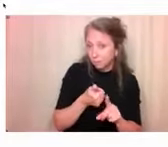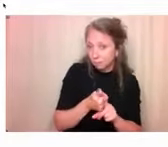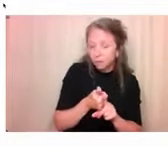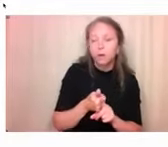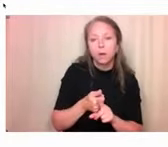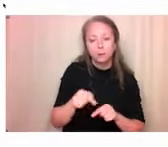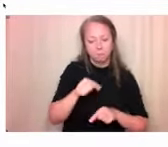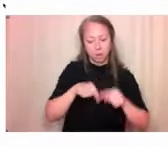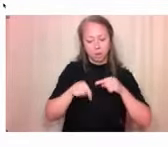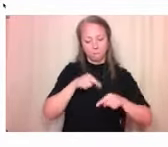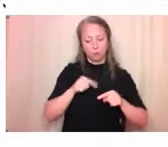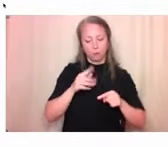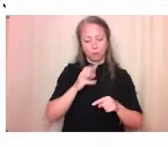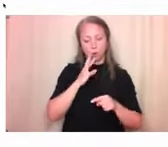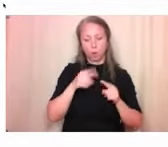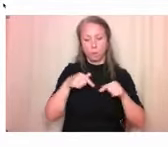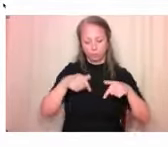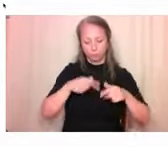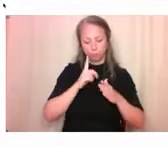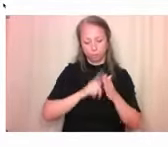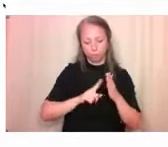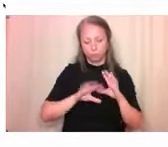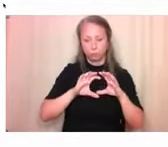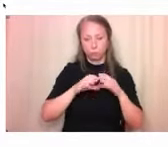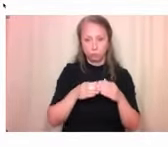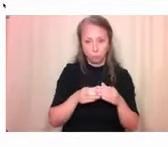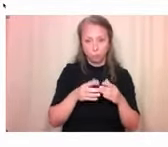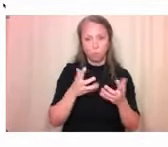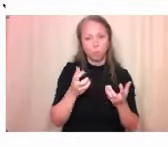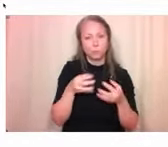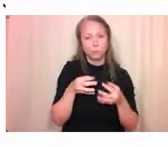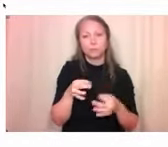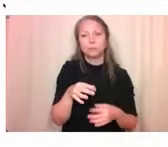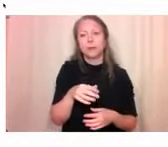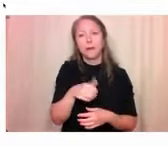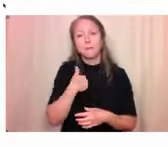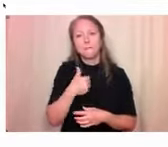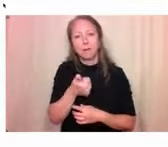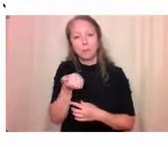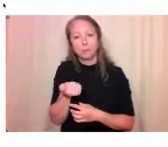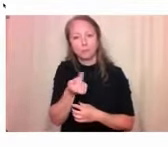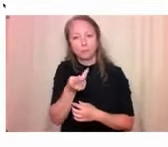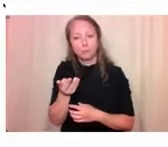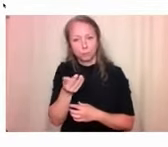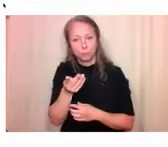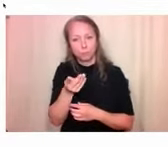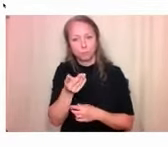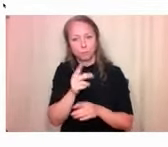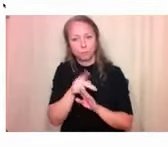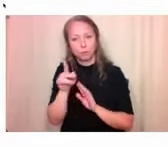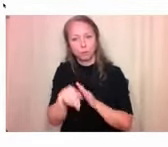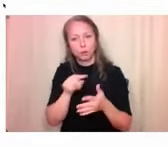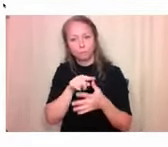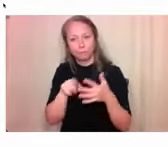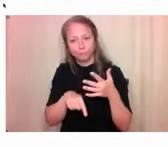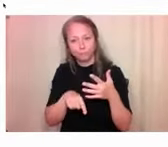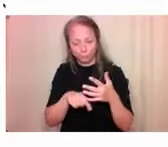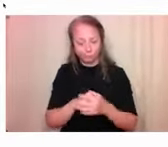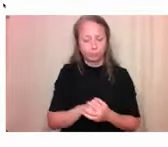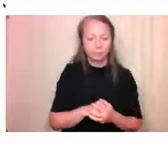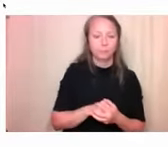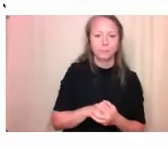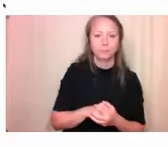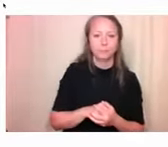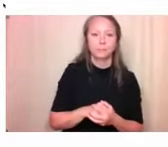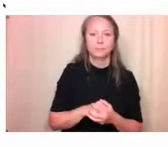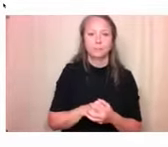few of the other projects that we have going on. So the Samosa study, by now you're probably noticing me like food-themed